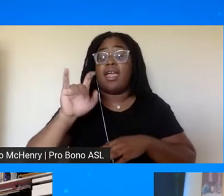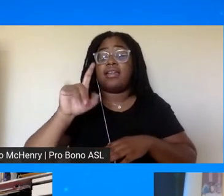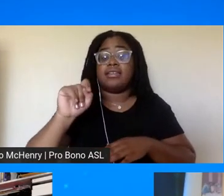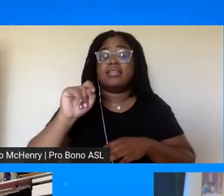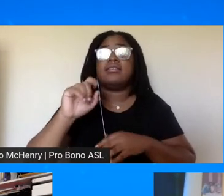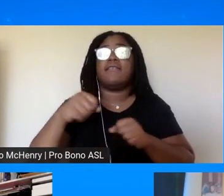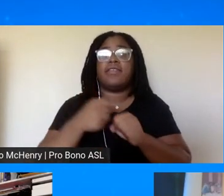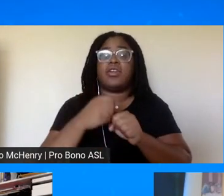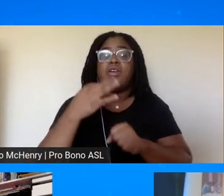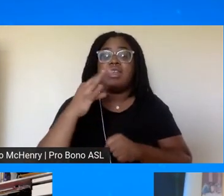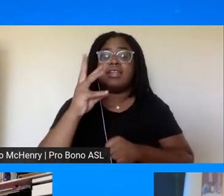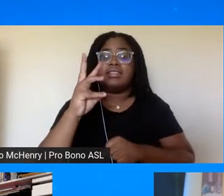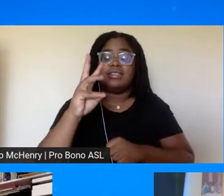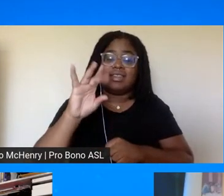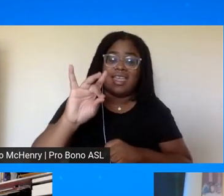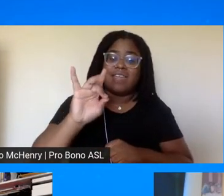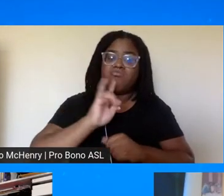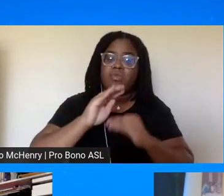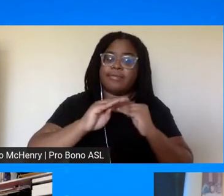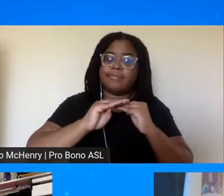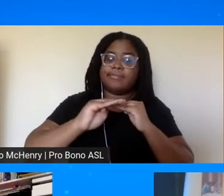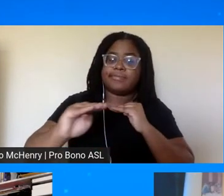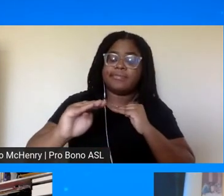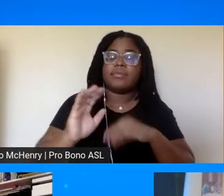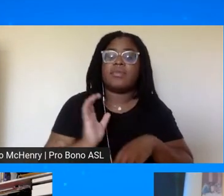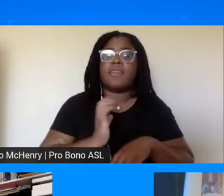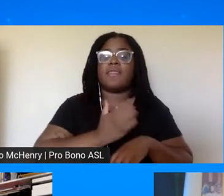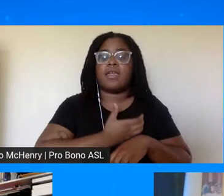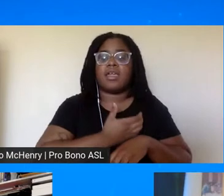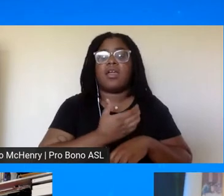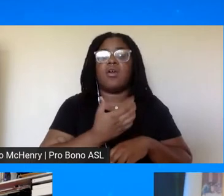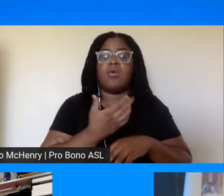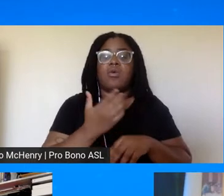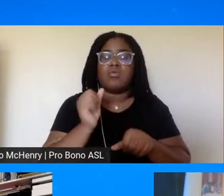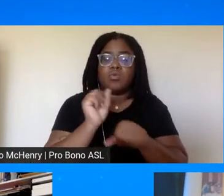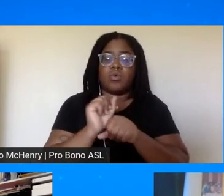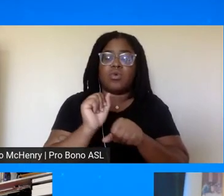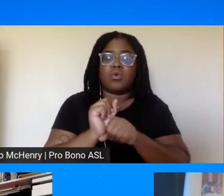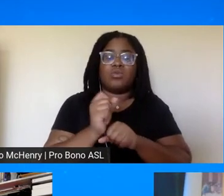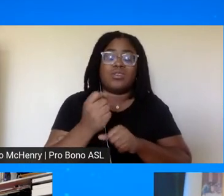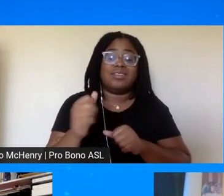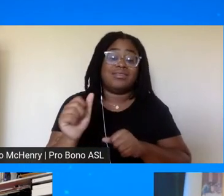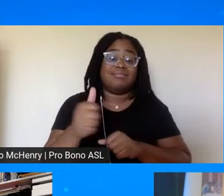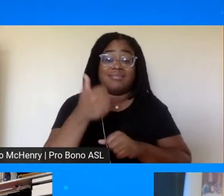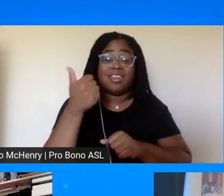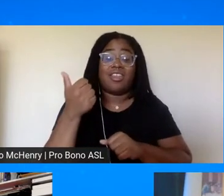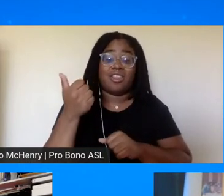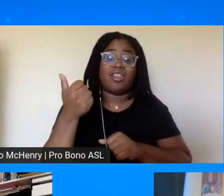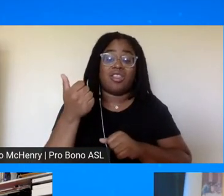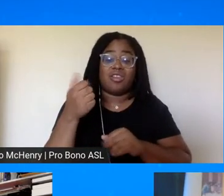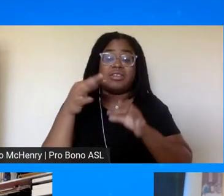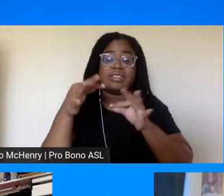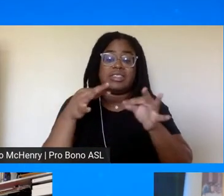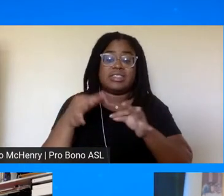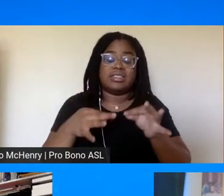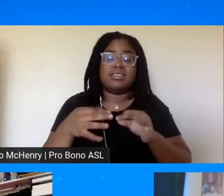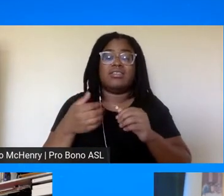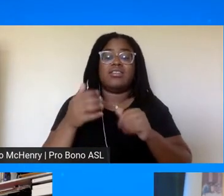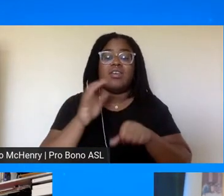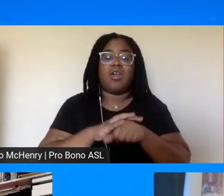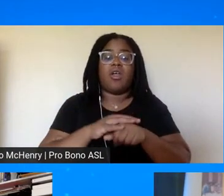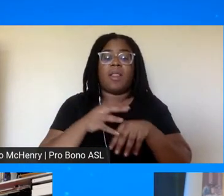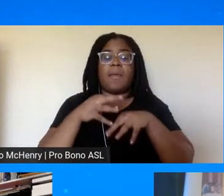the playing field for financing and purchasing and renting etc so that's another uh spring off of that march on washington